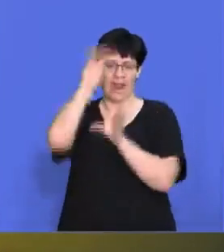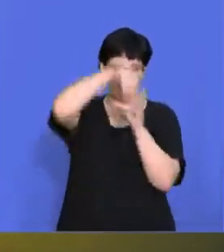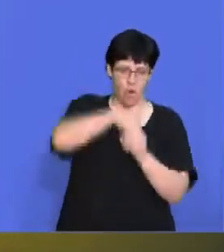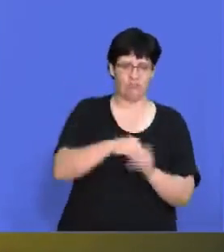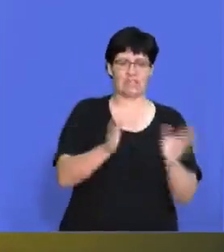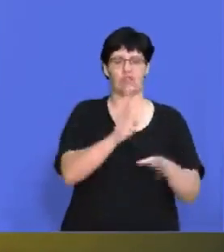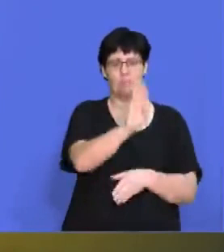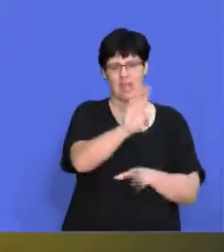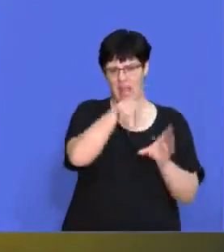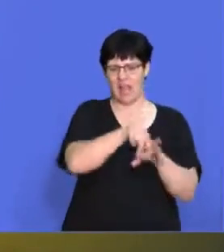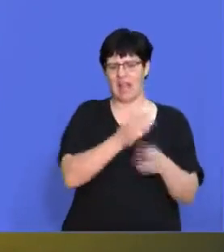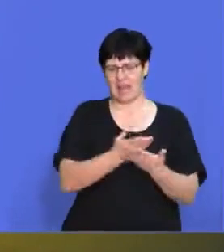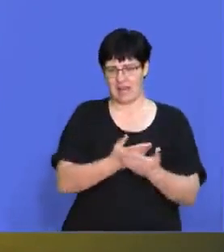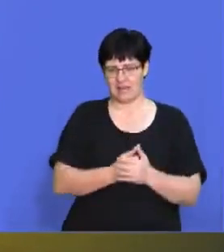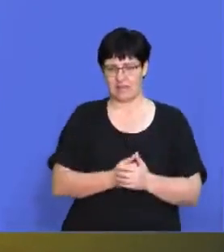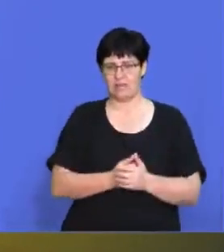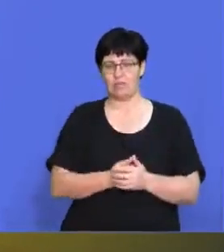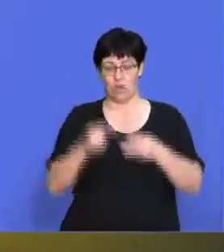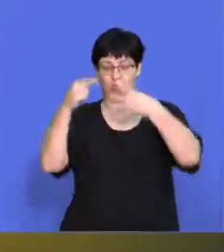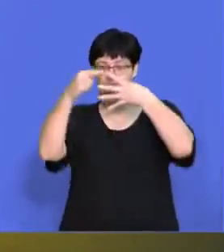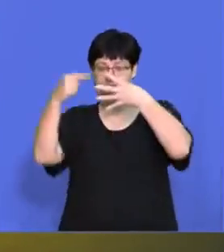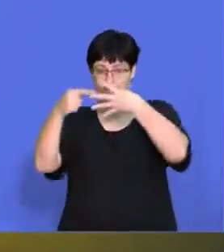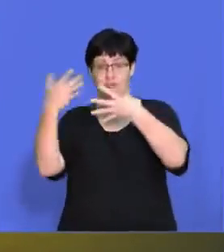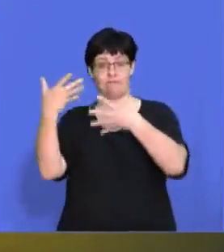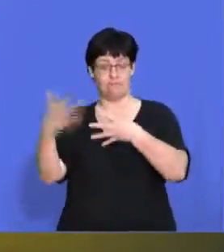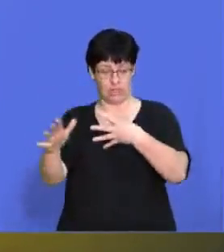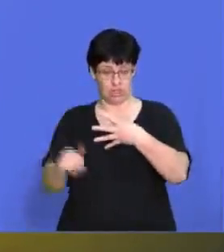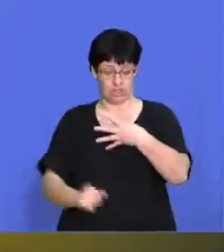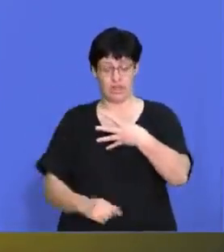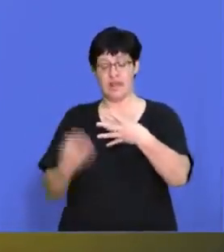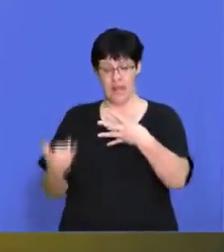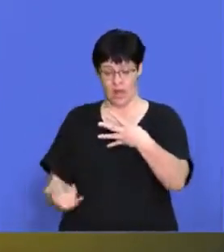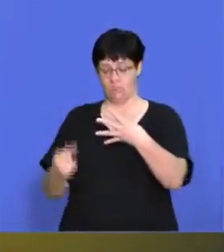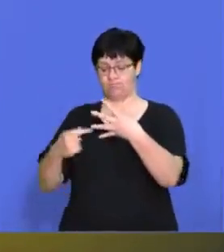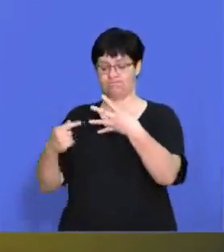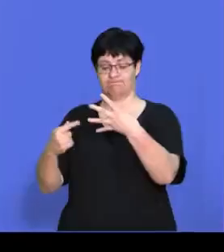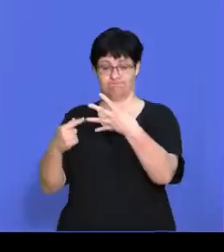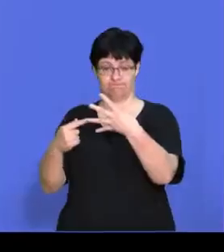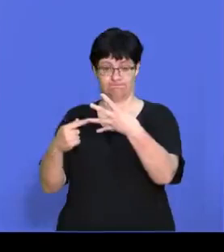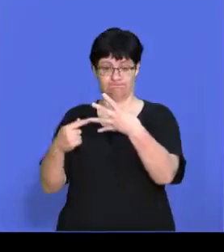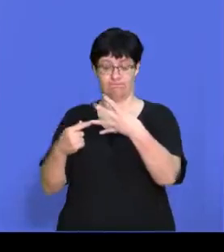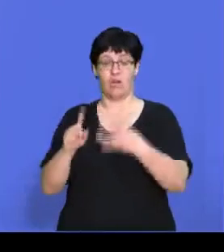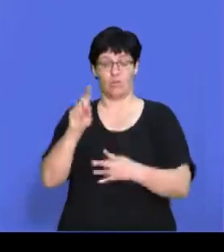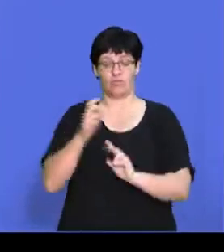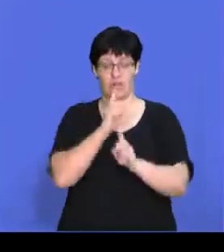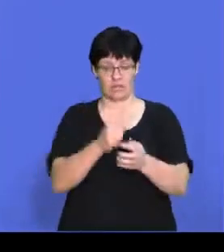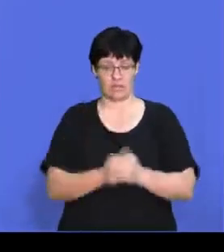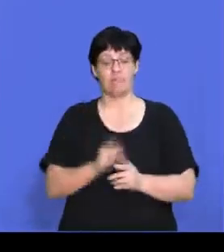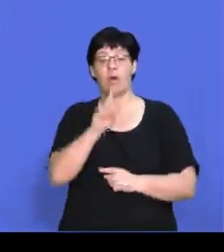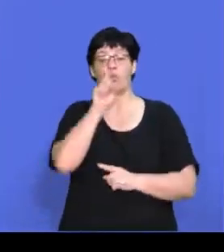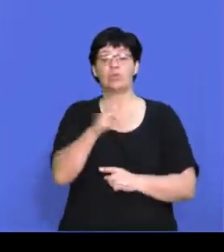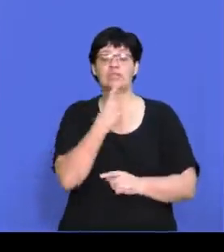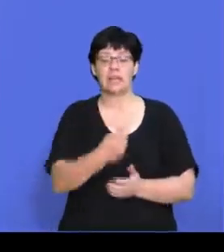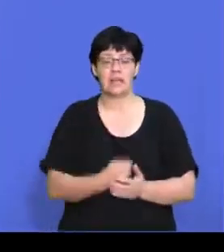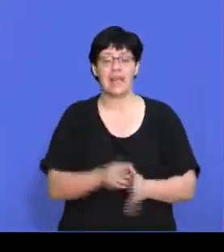We've done the first two parts of the question. Now we'll be going on to the third part of our question. The question asks, explain how